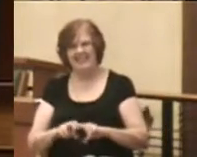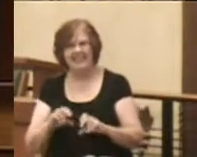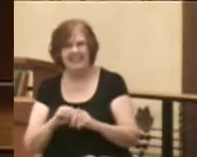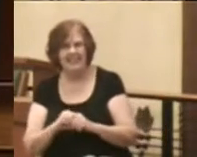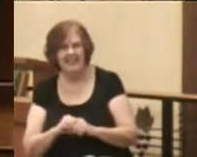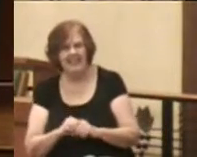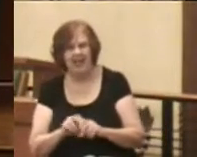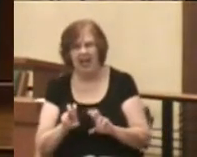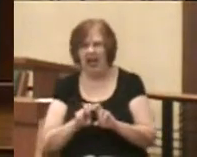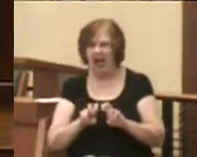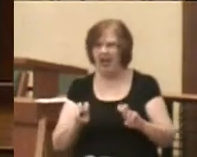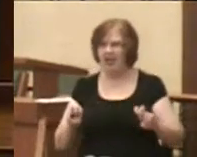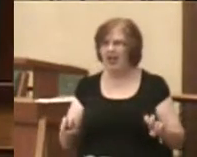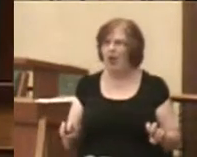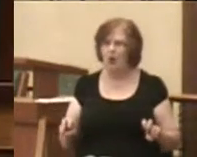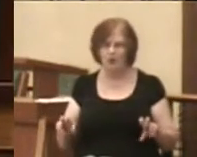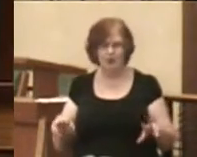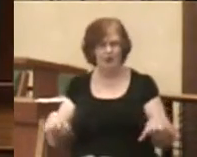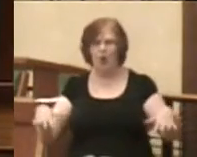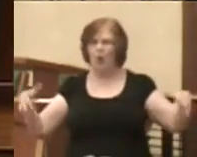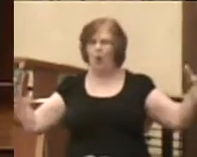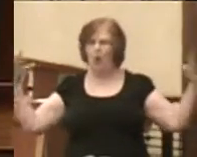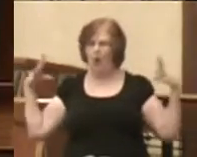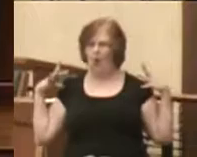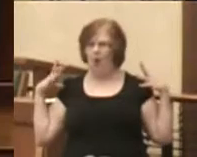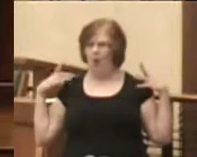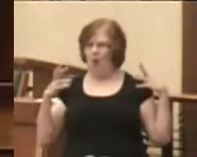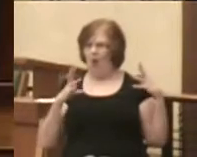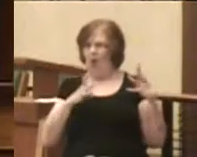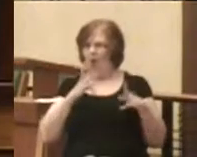a couch inlaid with ivory.